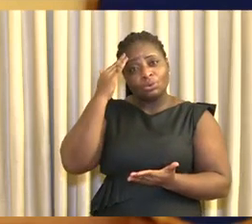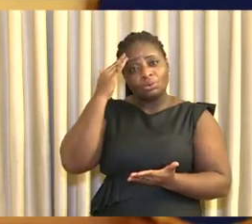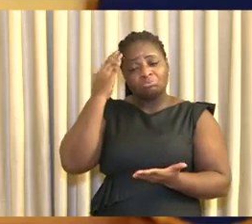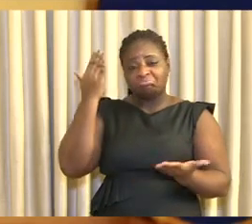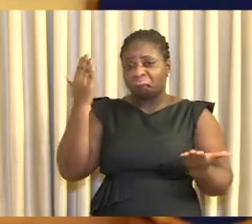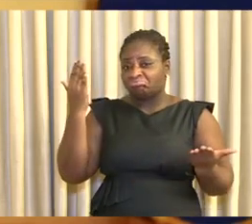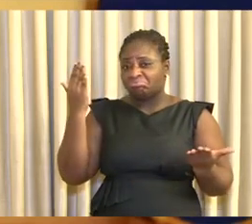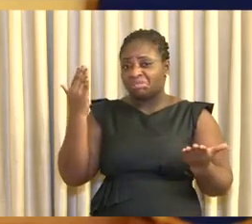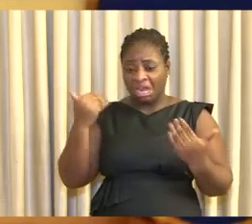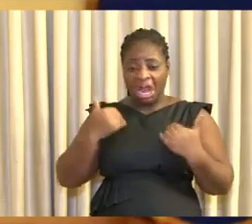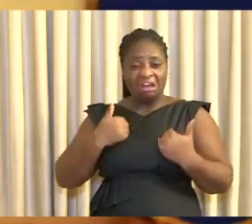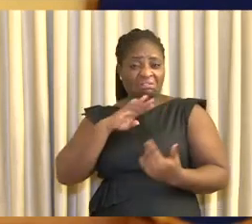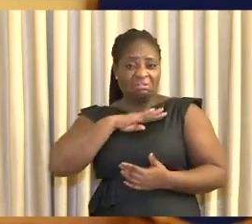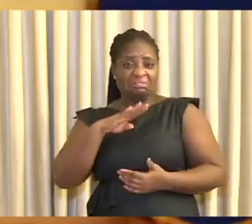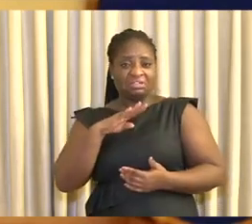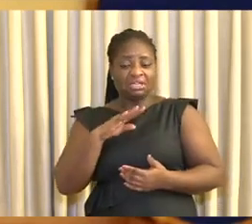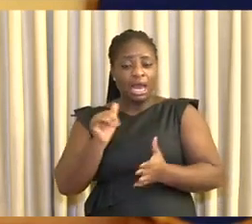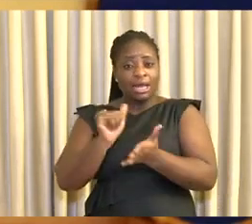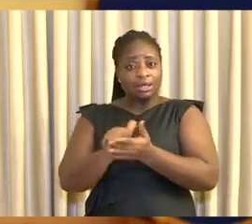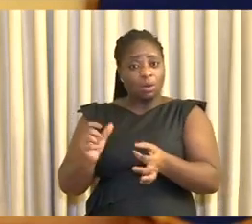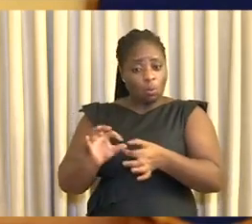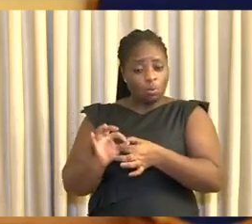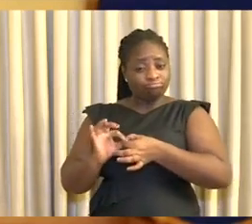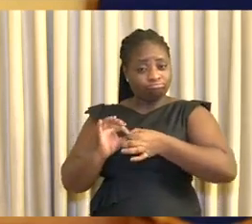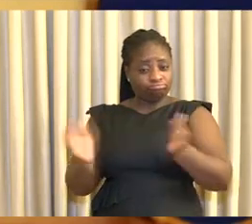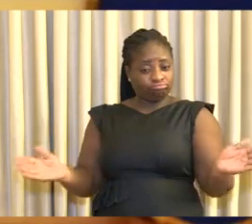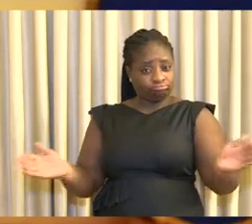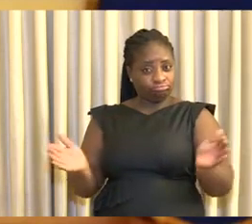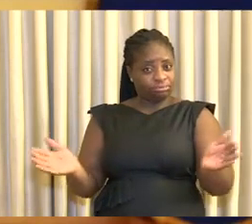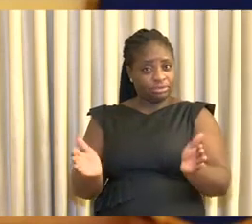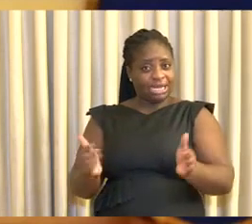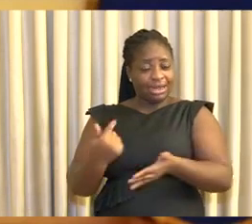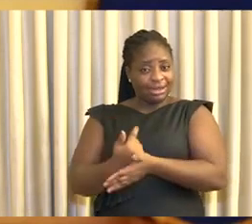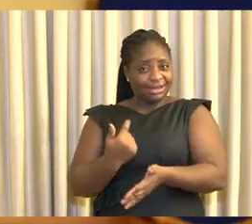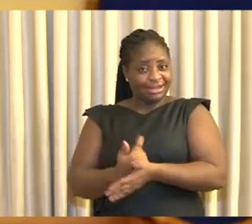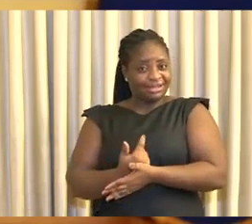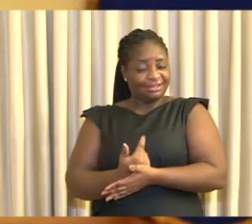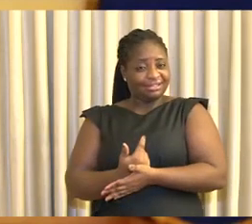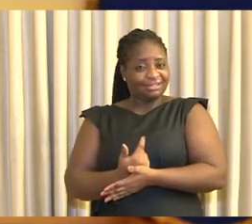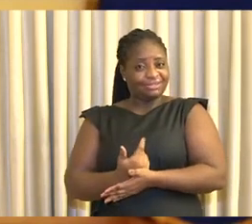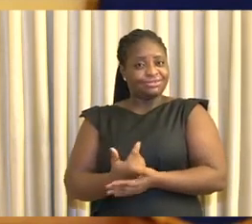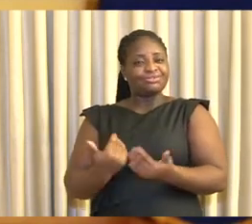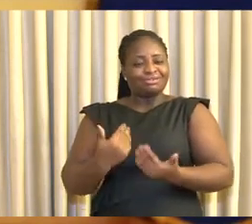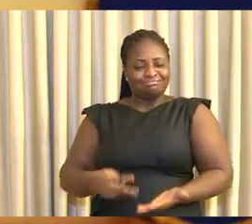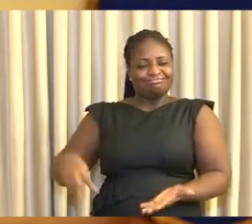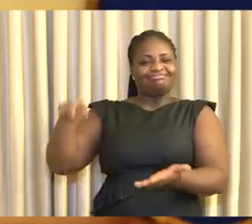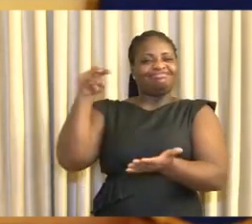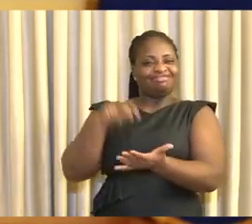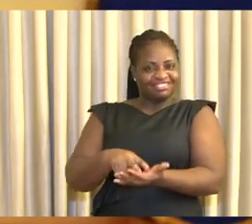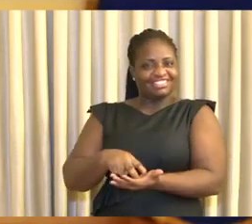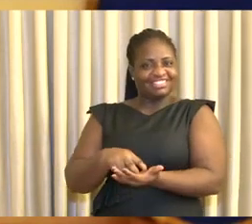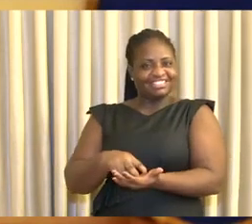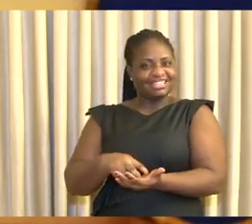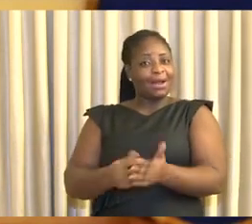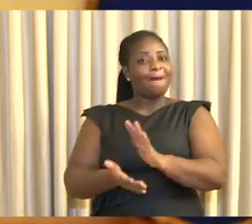that. I have every confidence that collectively, we Ghanaians, have it in us to